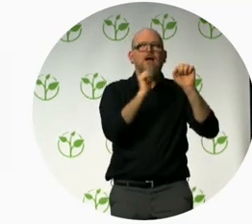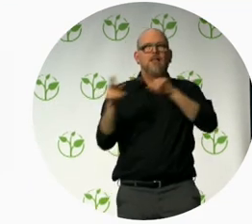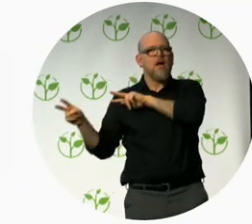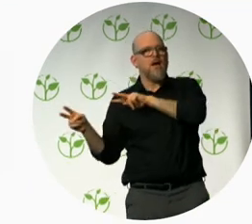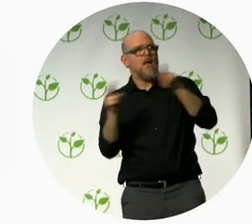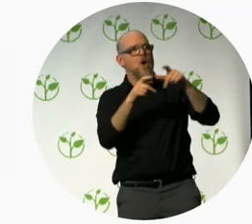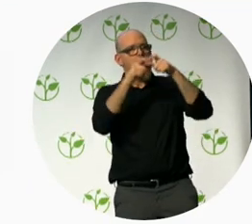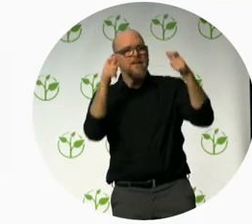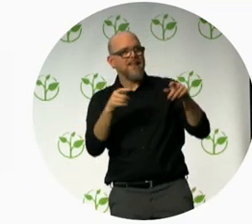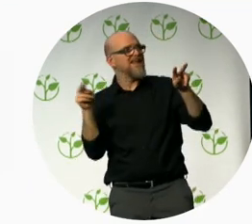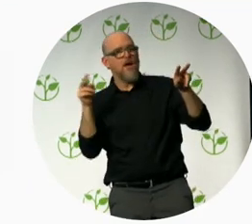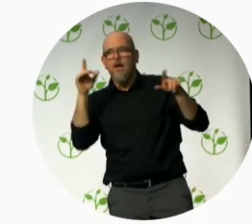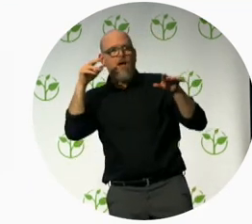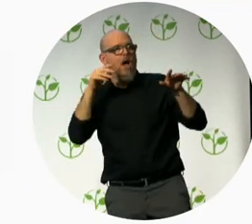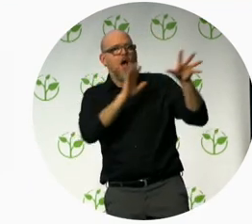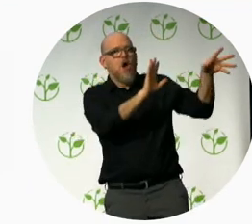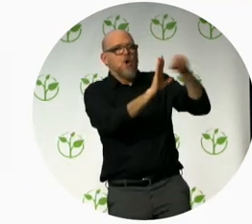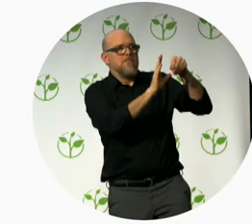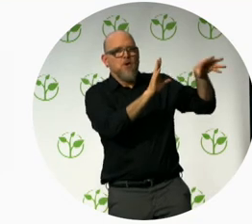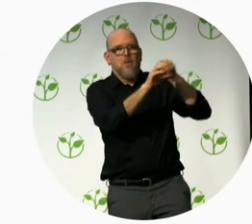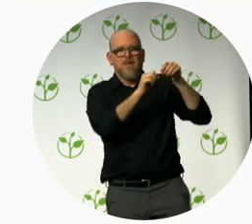the future tech era accessible worldwide.